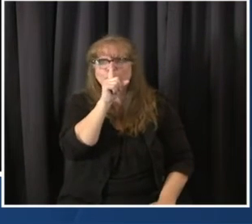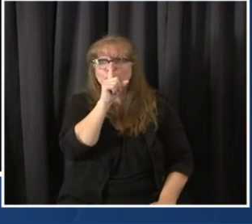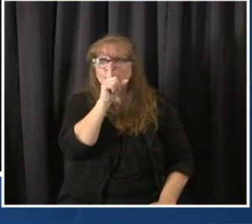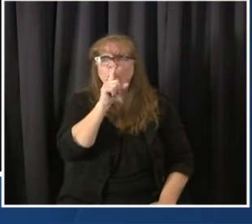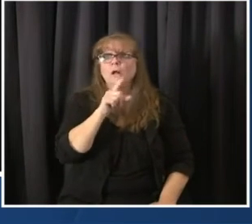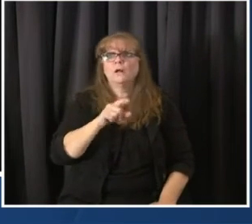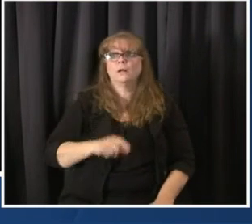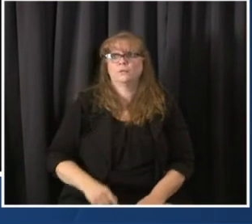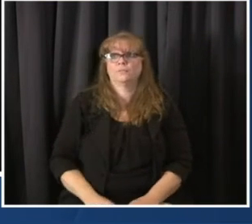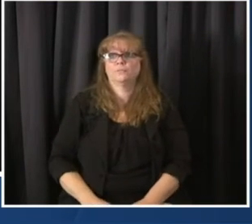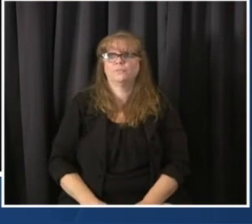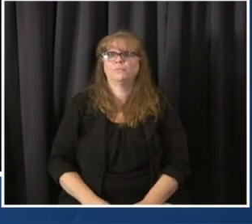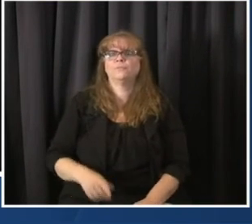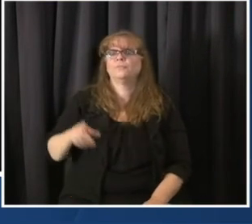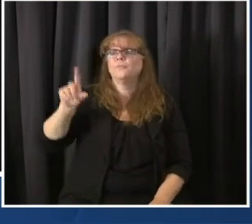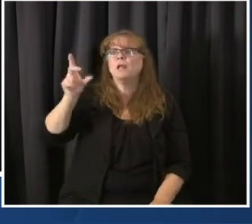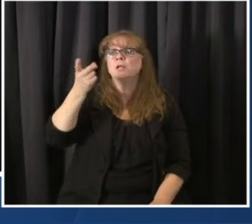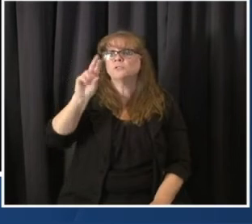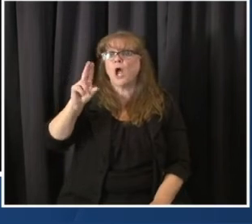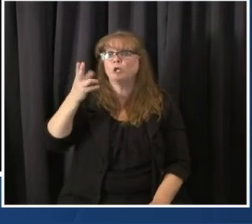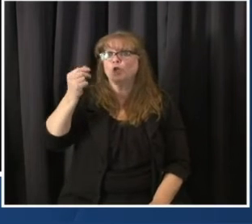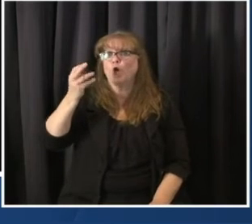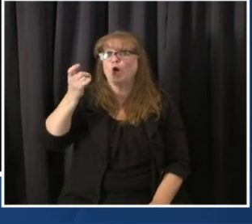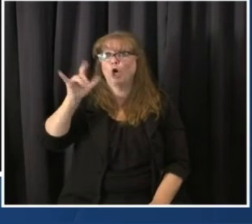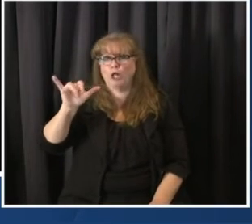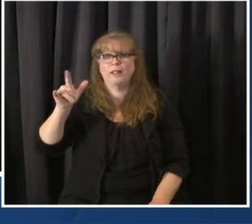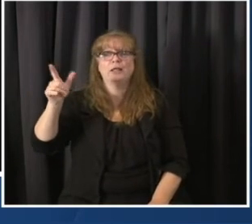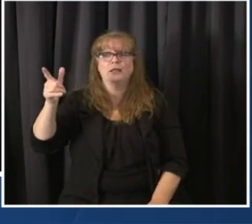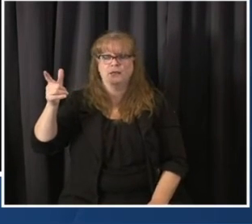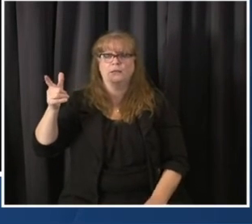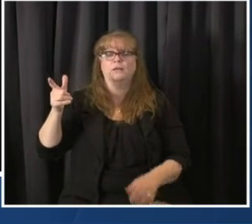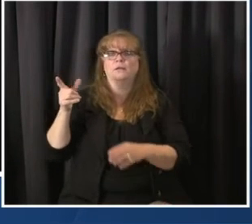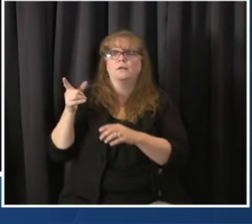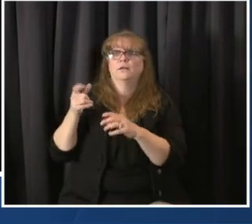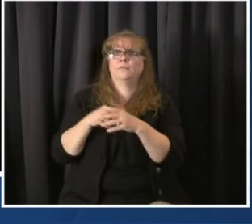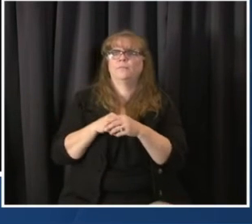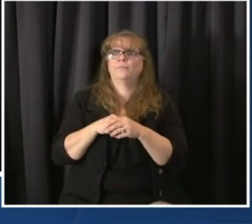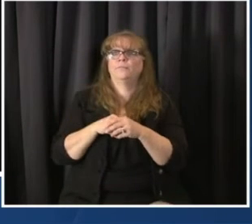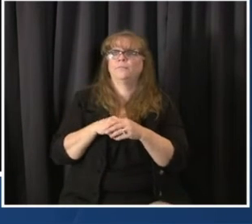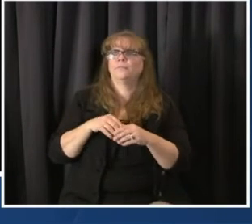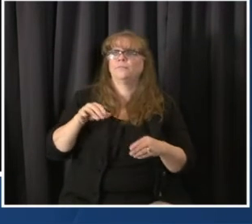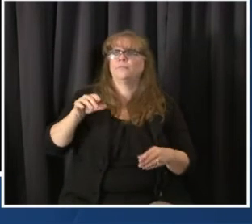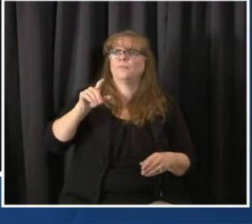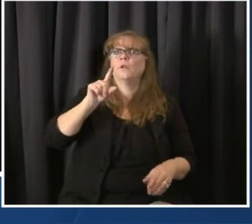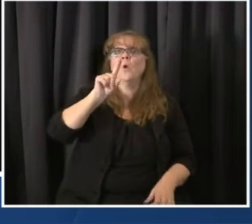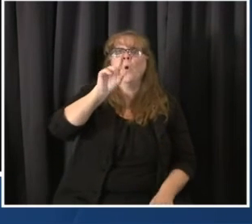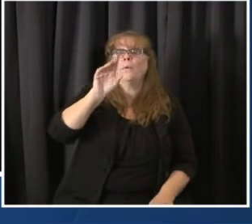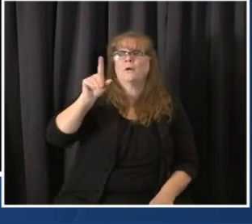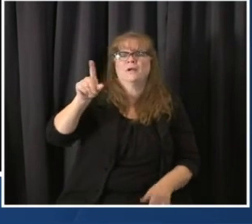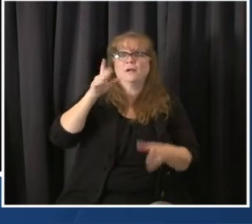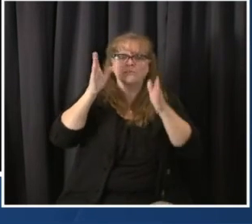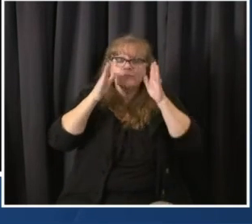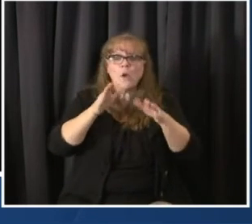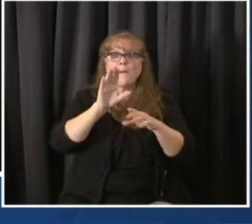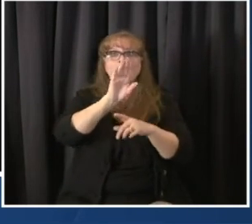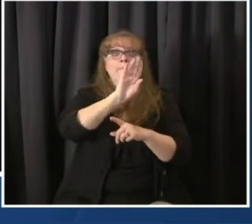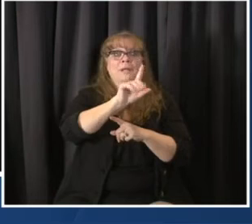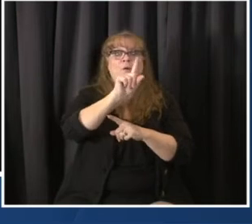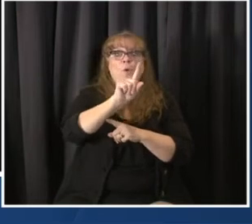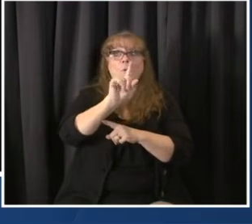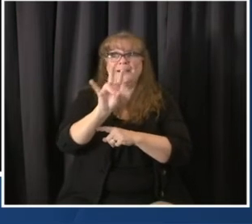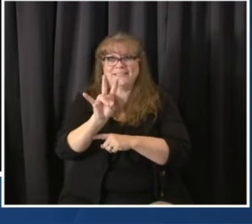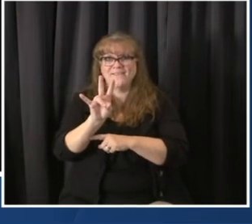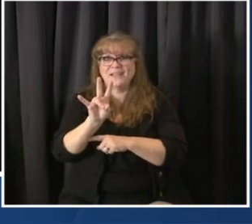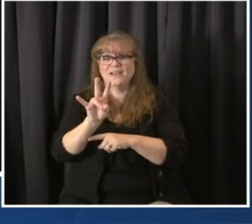the state has an idea of just how prevalent it is yet. You know, with the obvious caveat that you're setting up surveillance testing. Thank you.